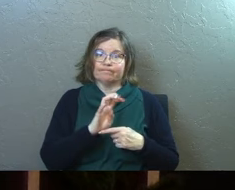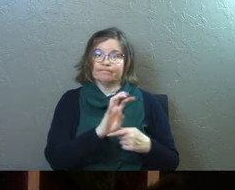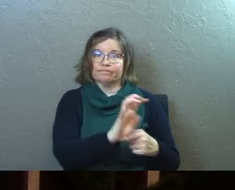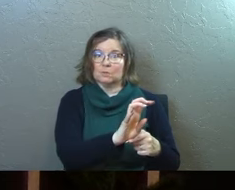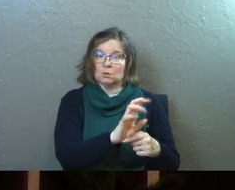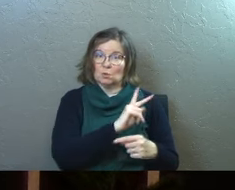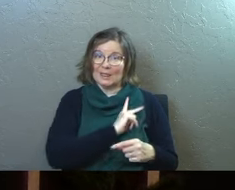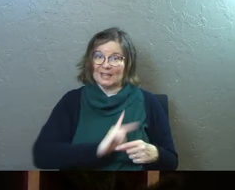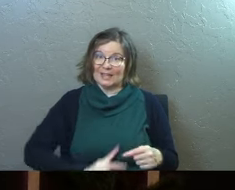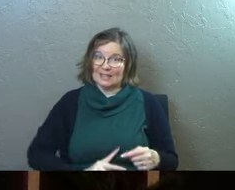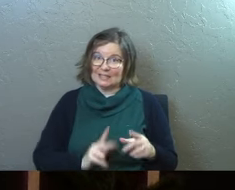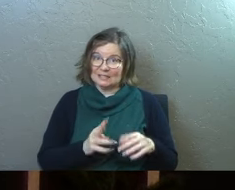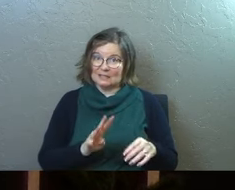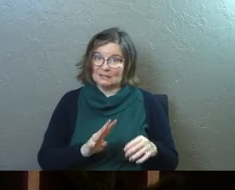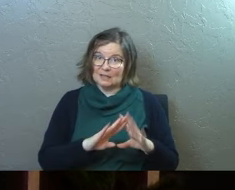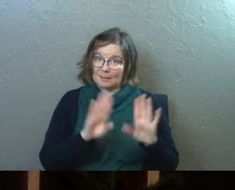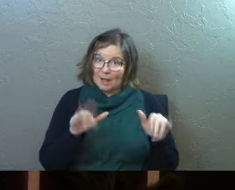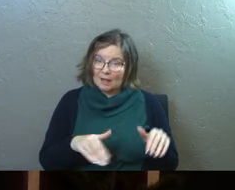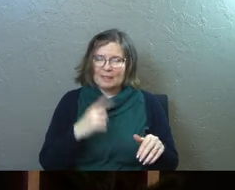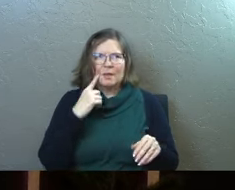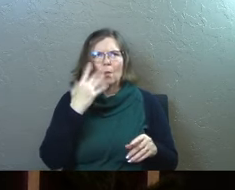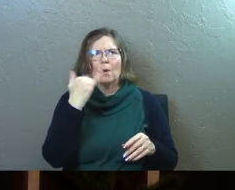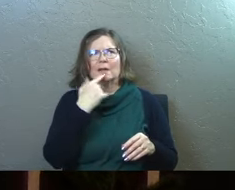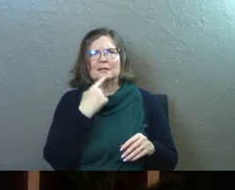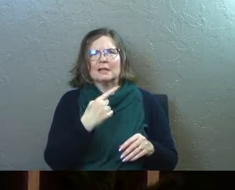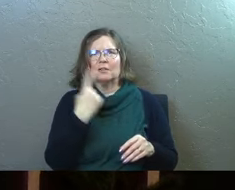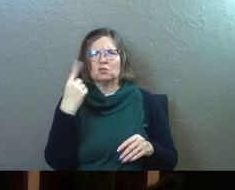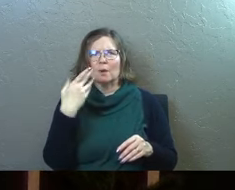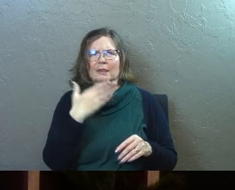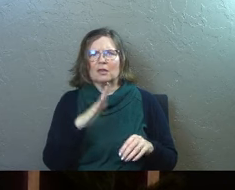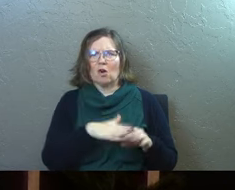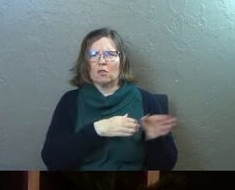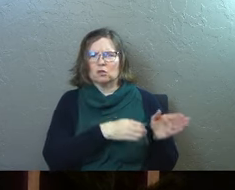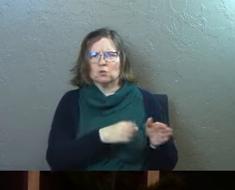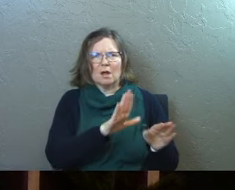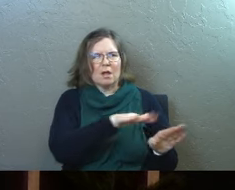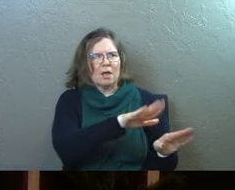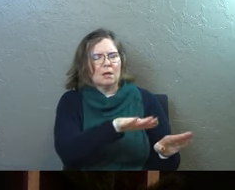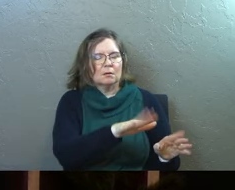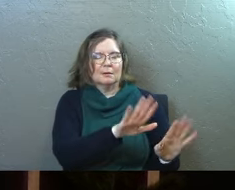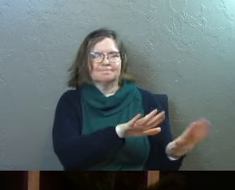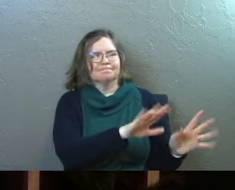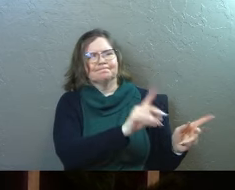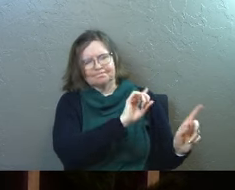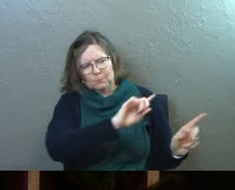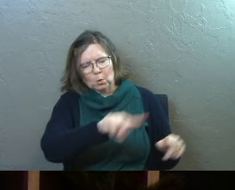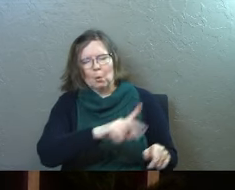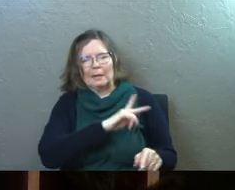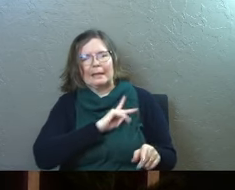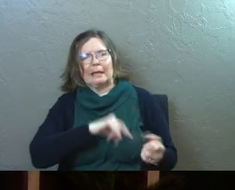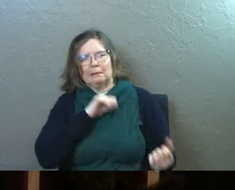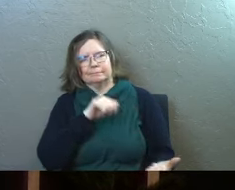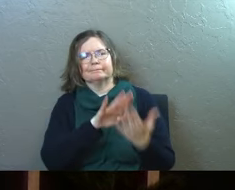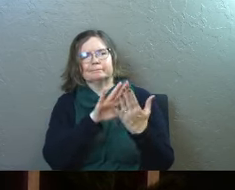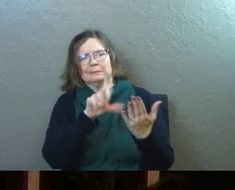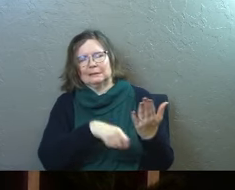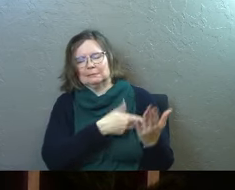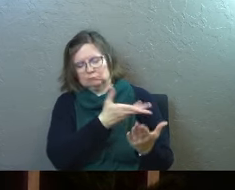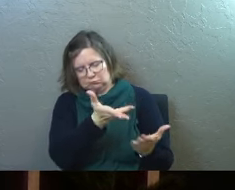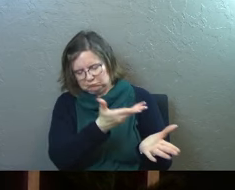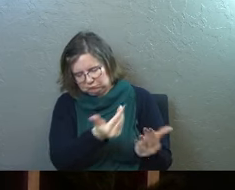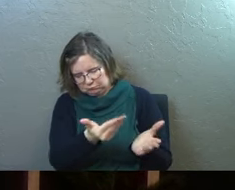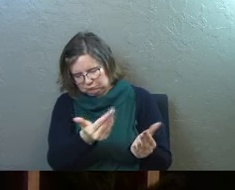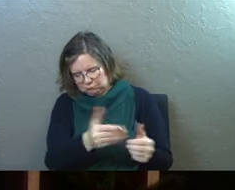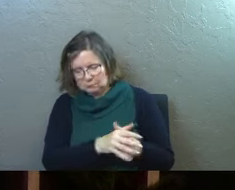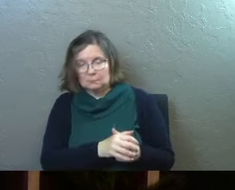palace. Think about that for a second. Like, why are they saying this crazy thing on the street? And somebody's like, we've got to get you in front of the King of the country.